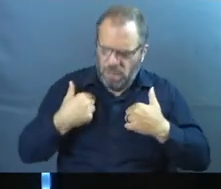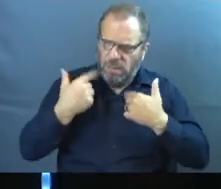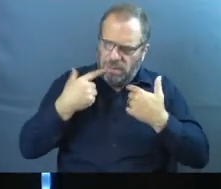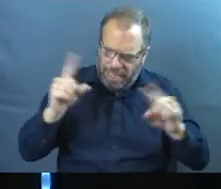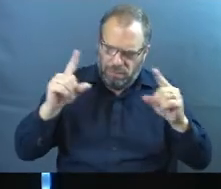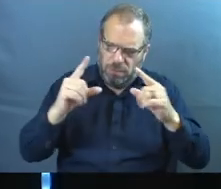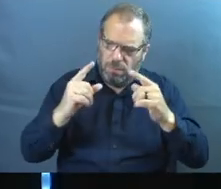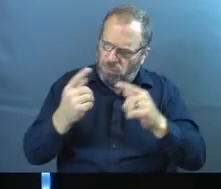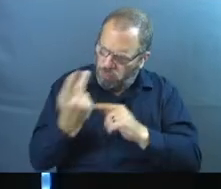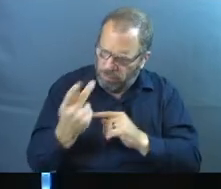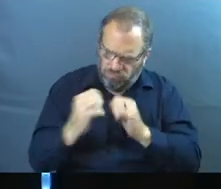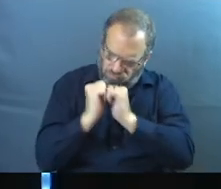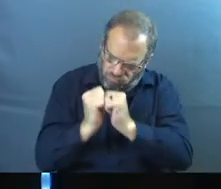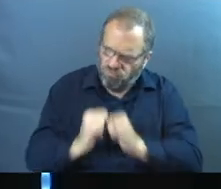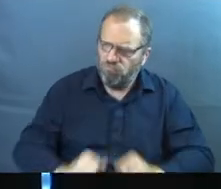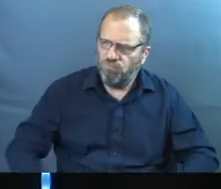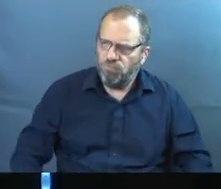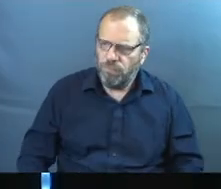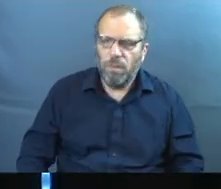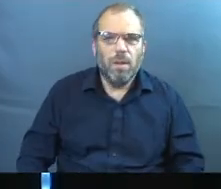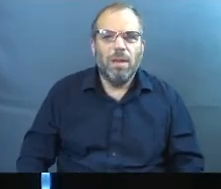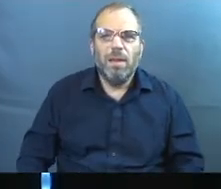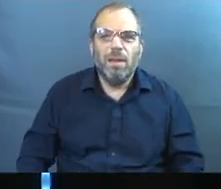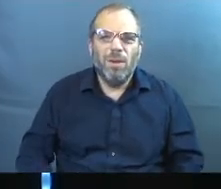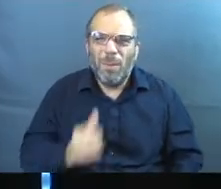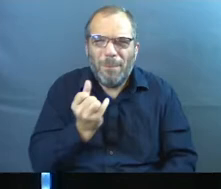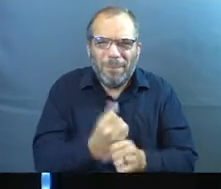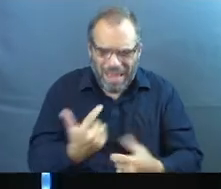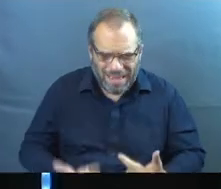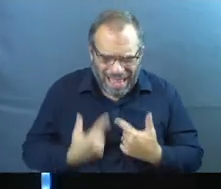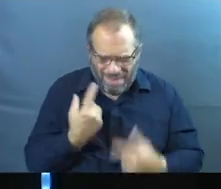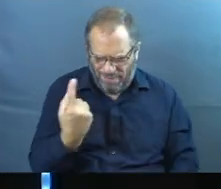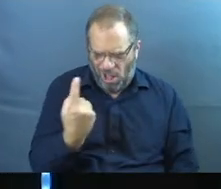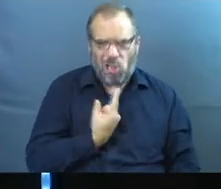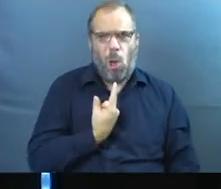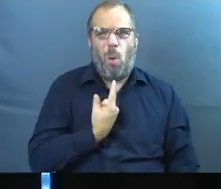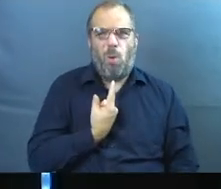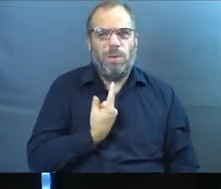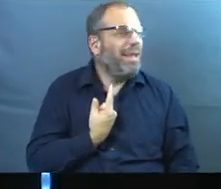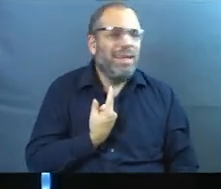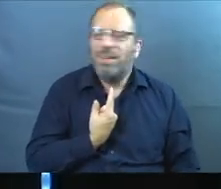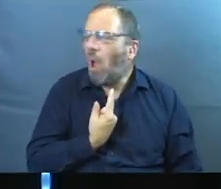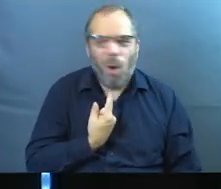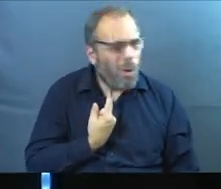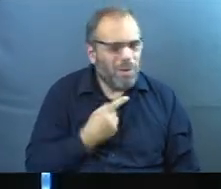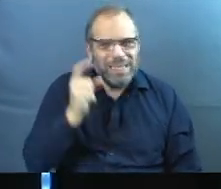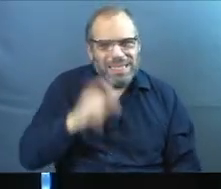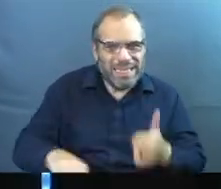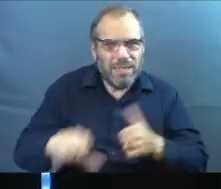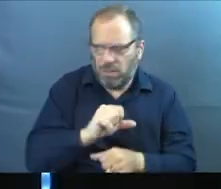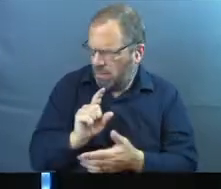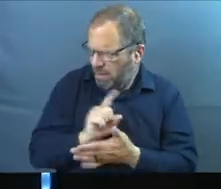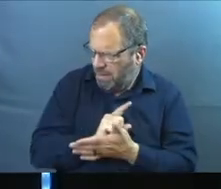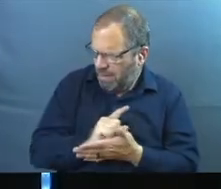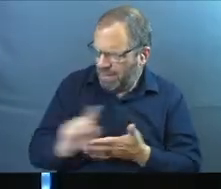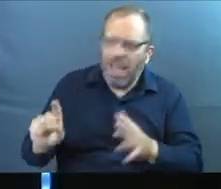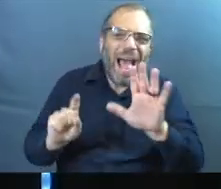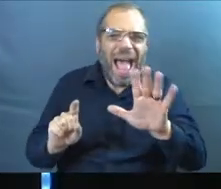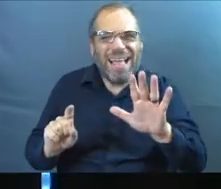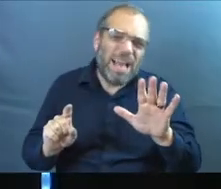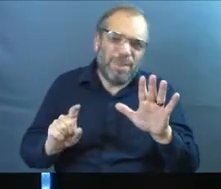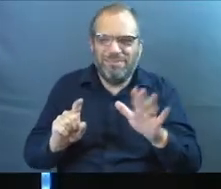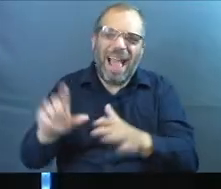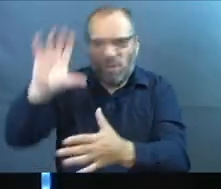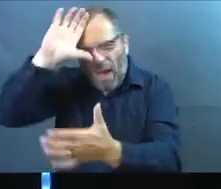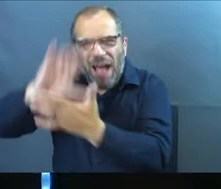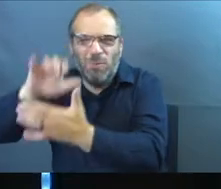We can make this happen. We were not created to do life alone. We need each other. This last week, okay? And again, a spouse